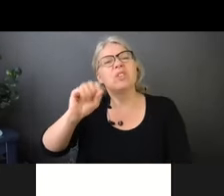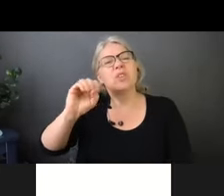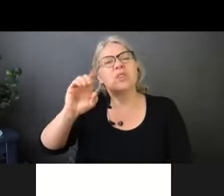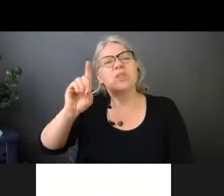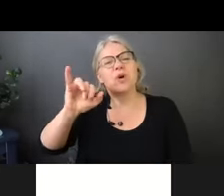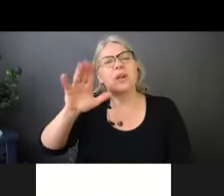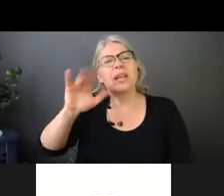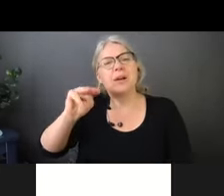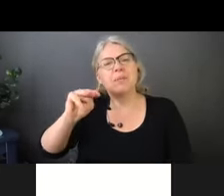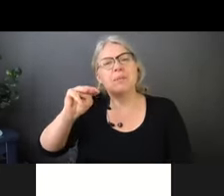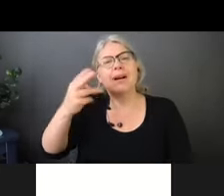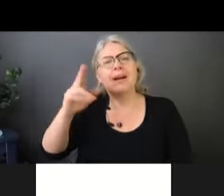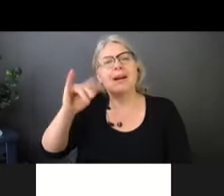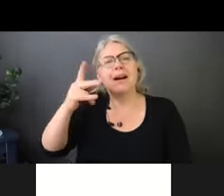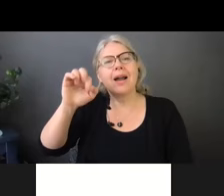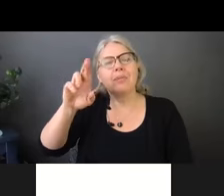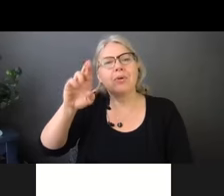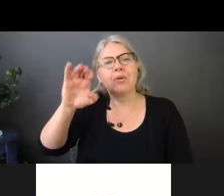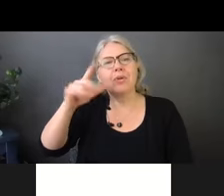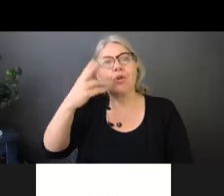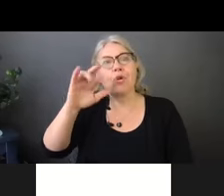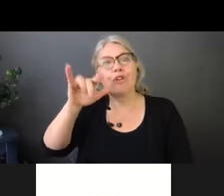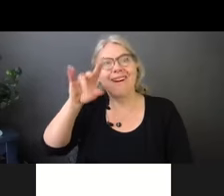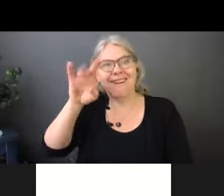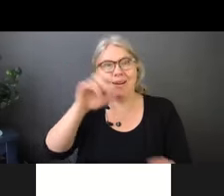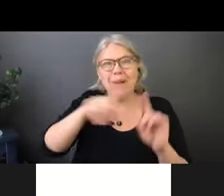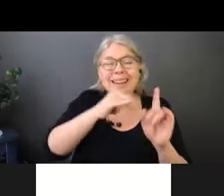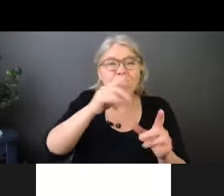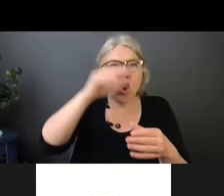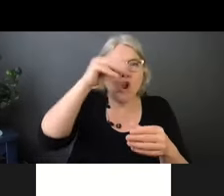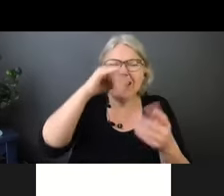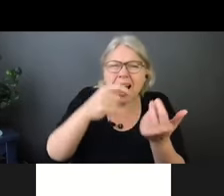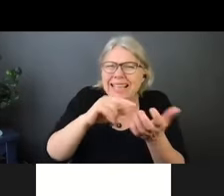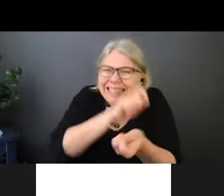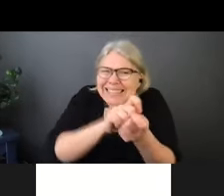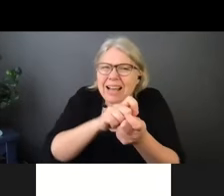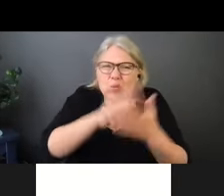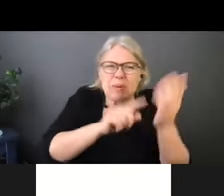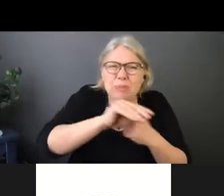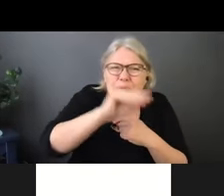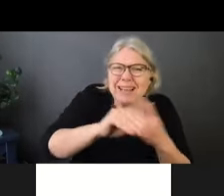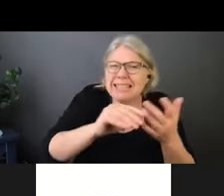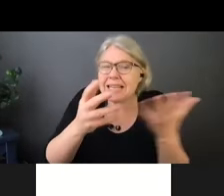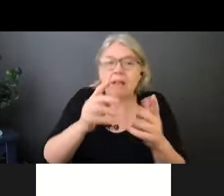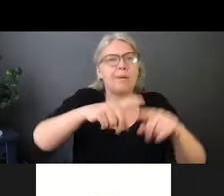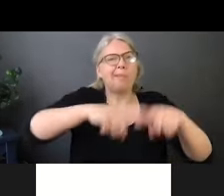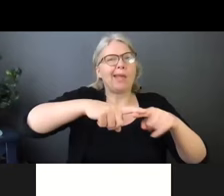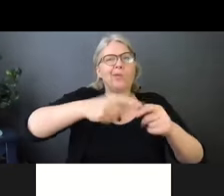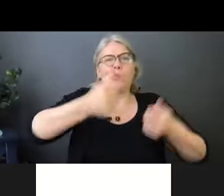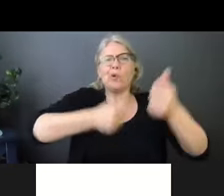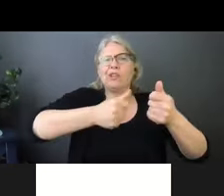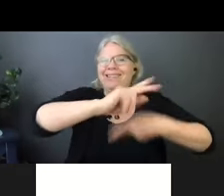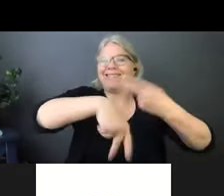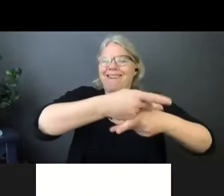check any bleach bottle, they say it's a trade secret. So it's hard to do the mixture. But I know what we do in a